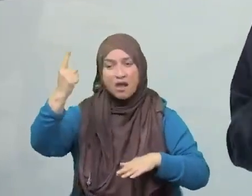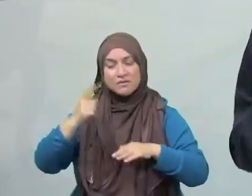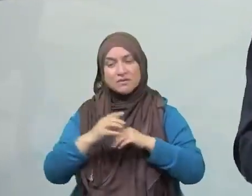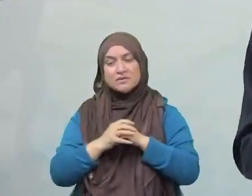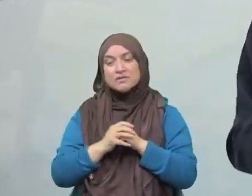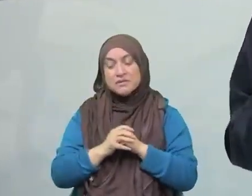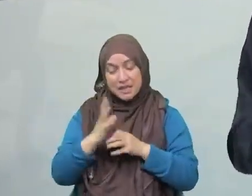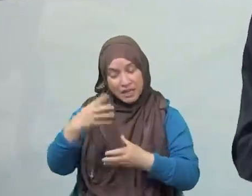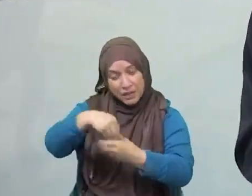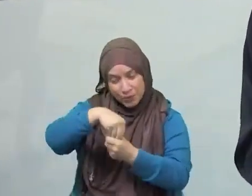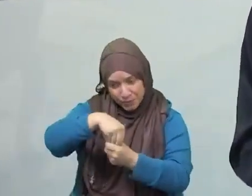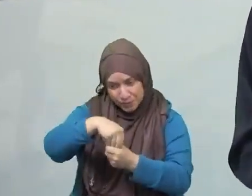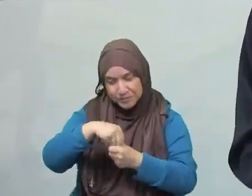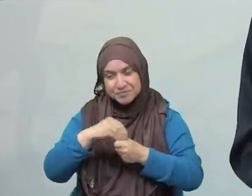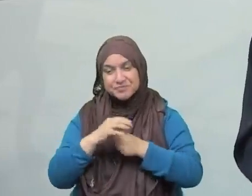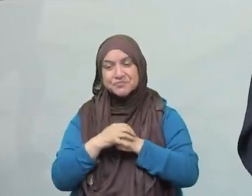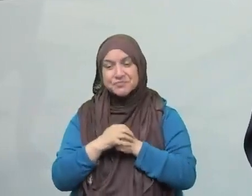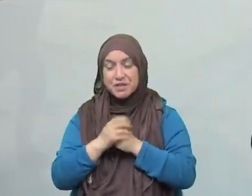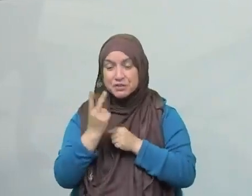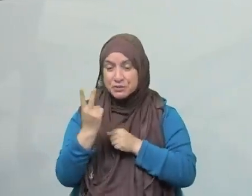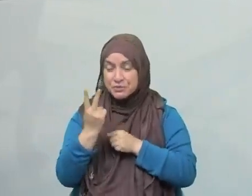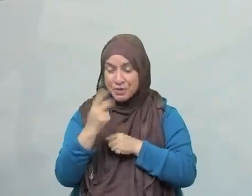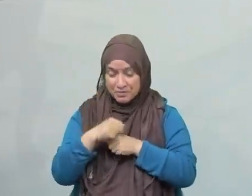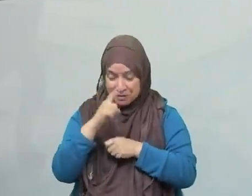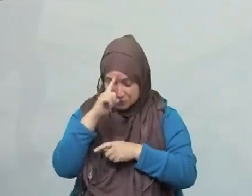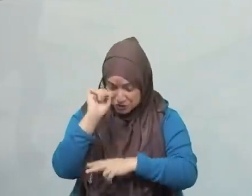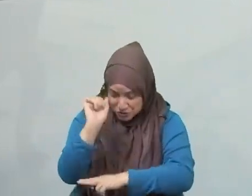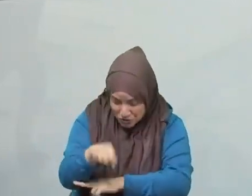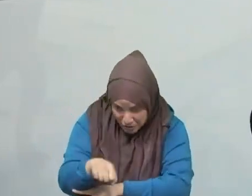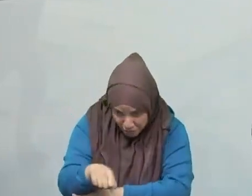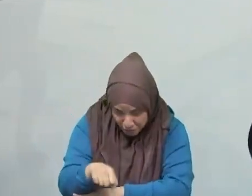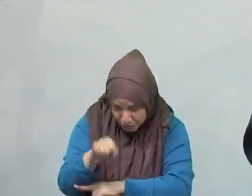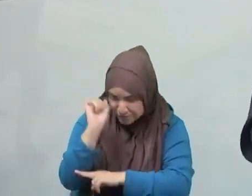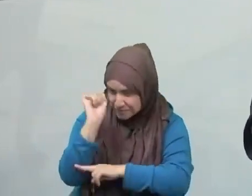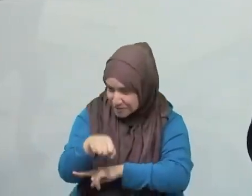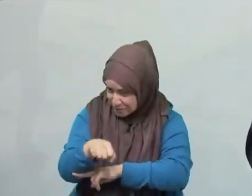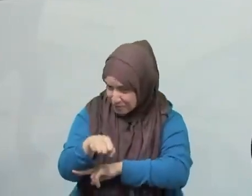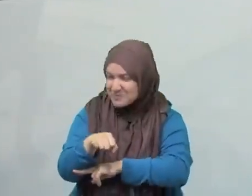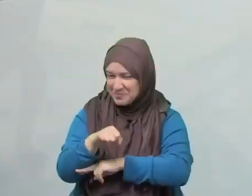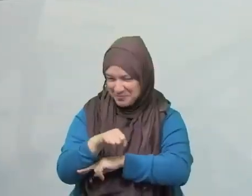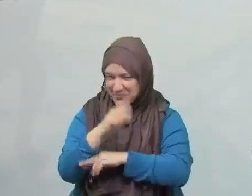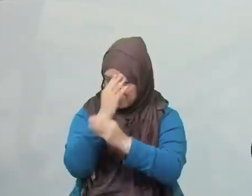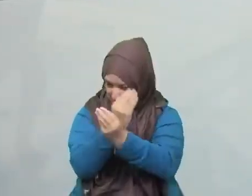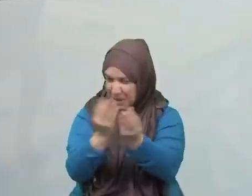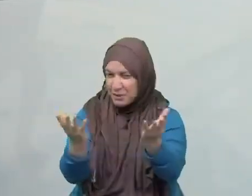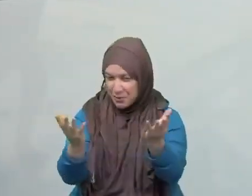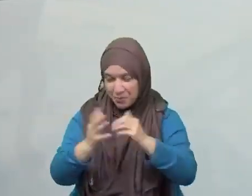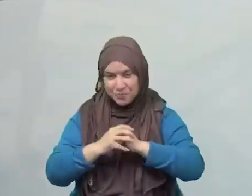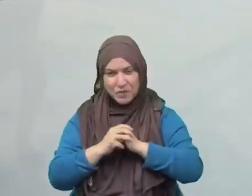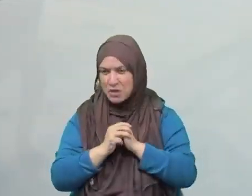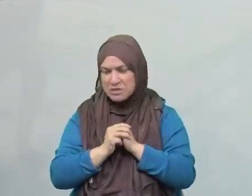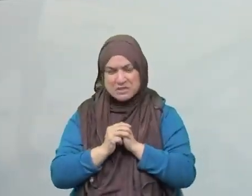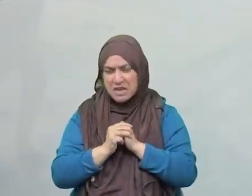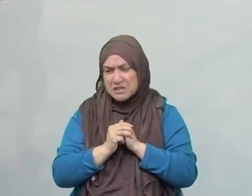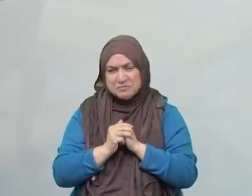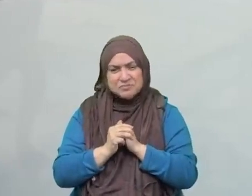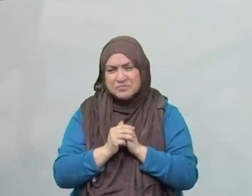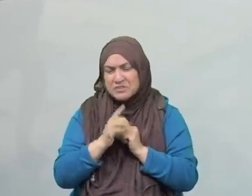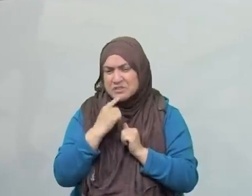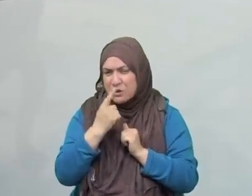is full of the reminders and the remembrance of Allah subhanahu wa ta'ala. You recite it at all times, and you have that intention.